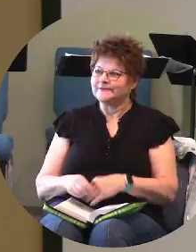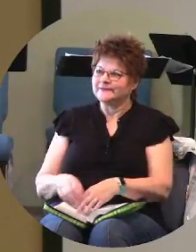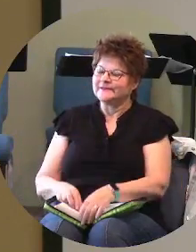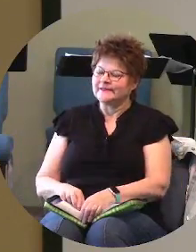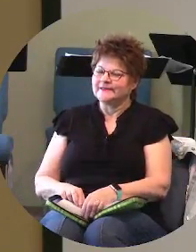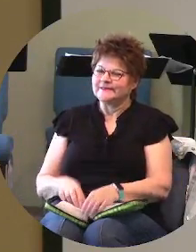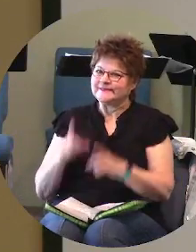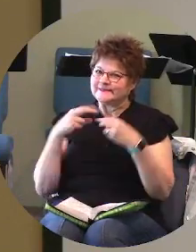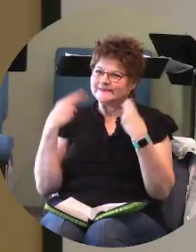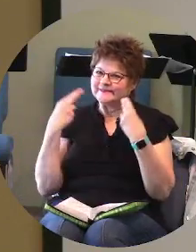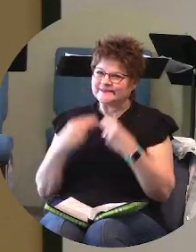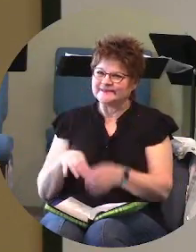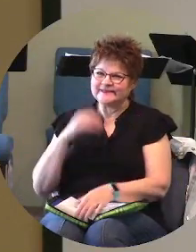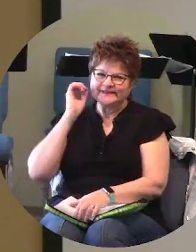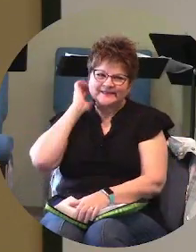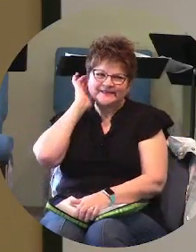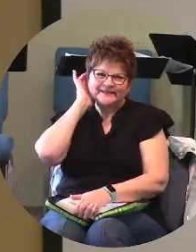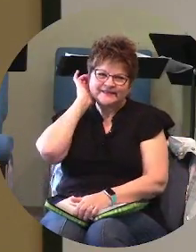literally smile come on